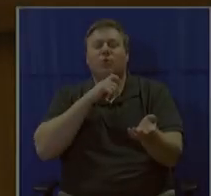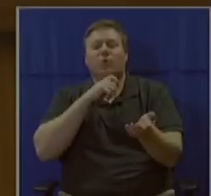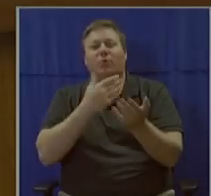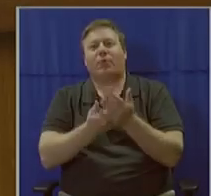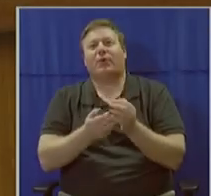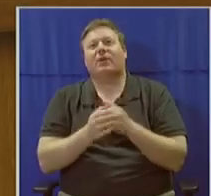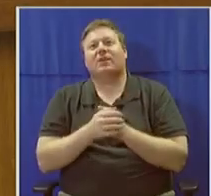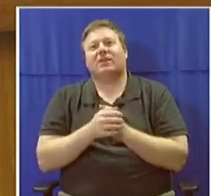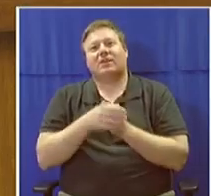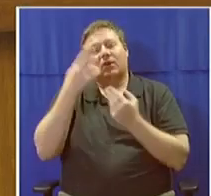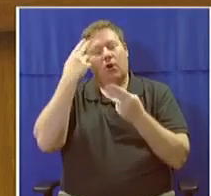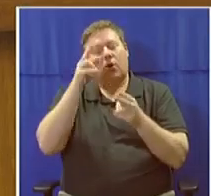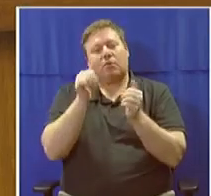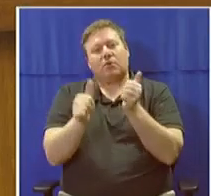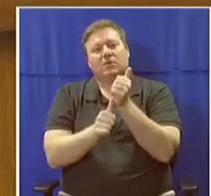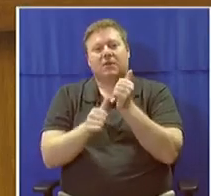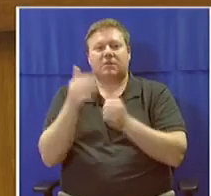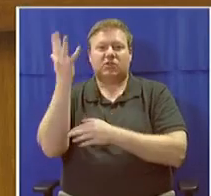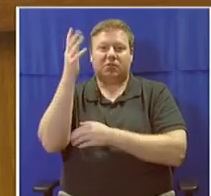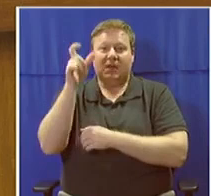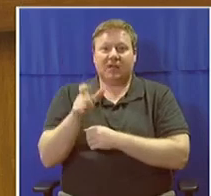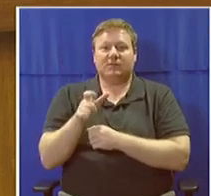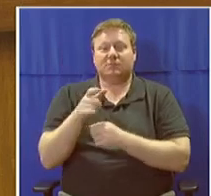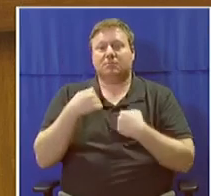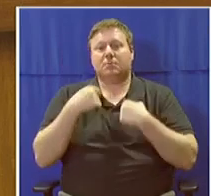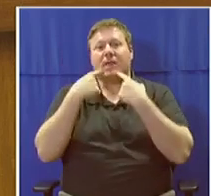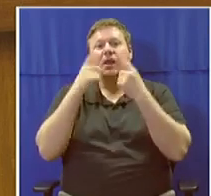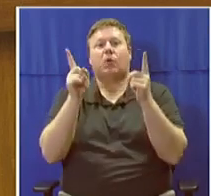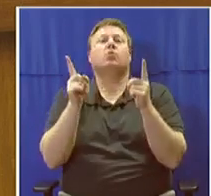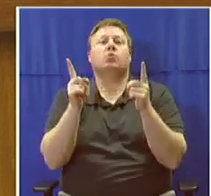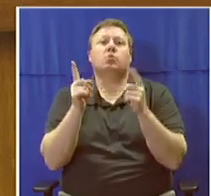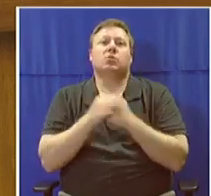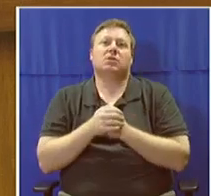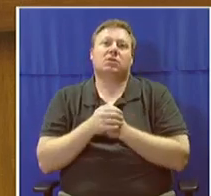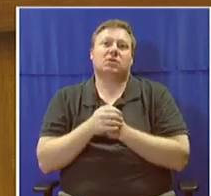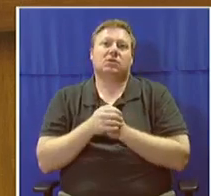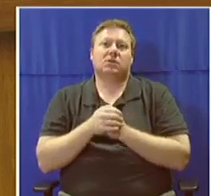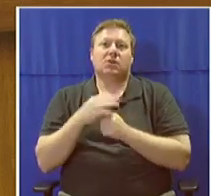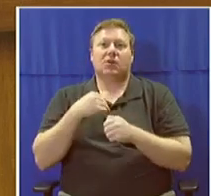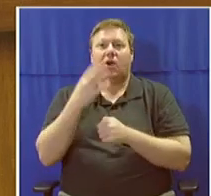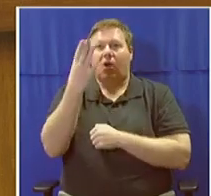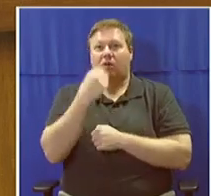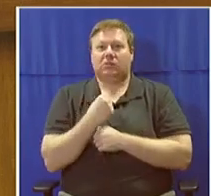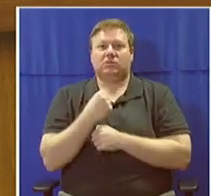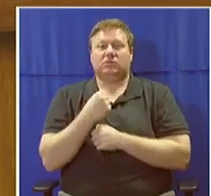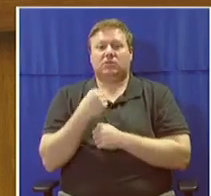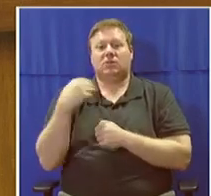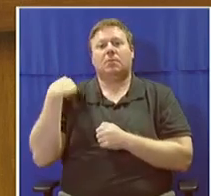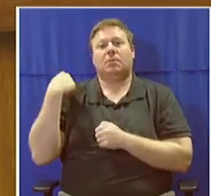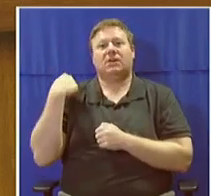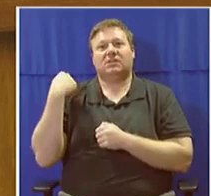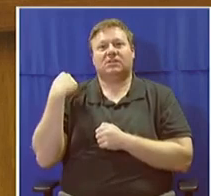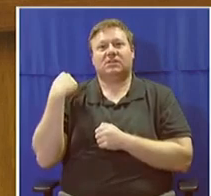Honourable Deputy Speaker, let me start off by making an announcement. I have been requested by the Minister of